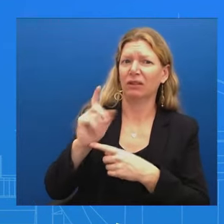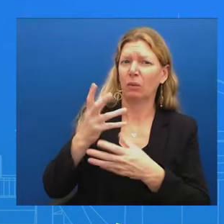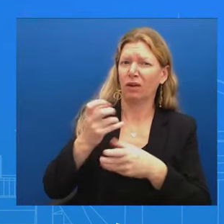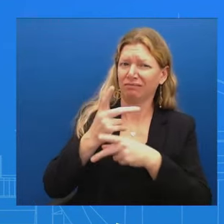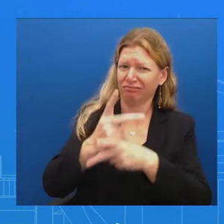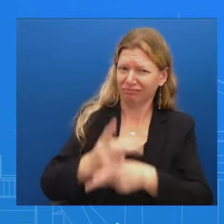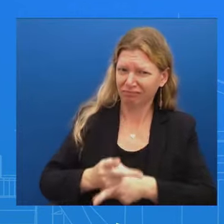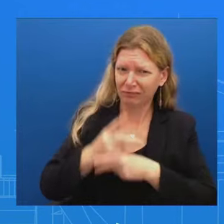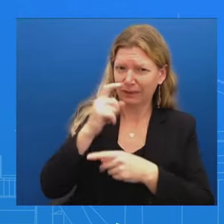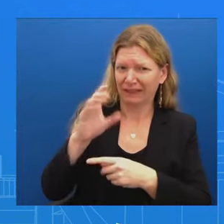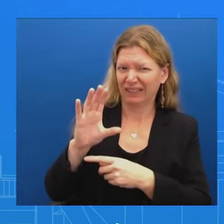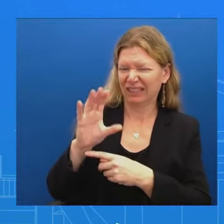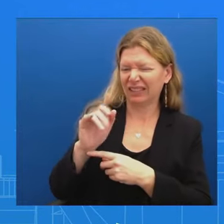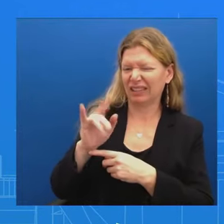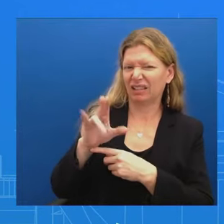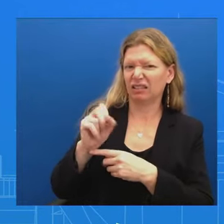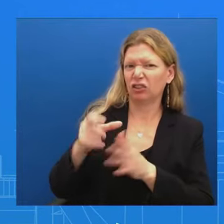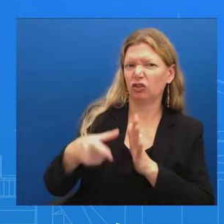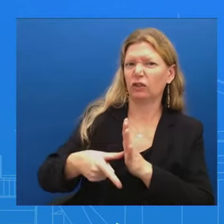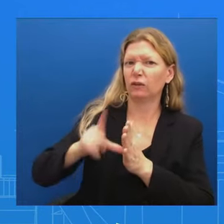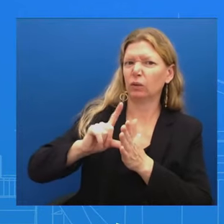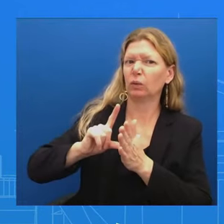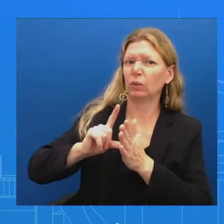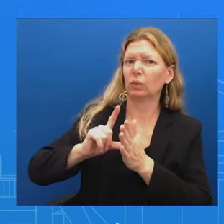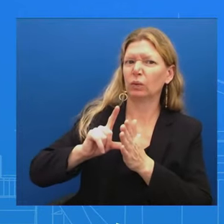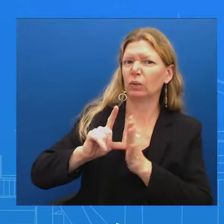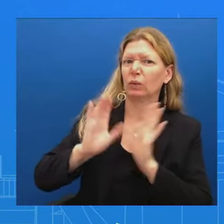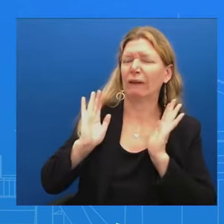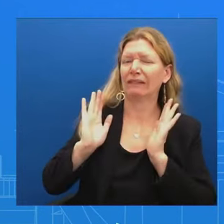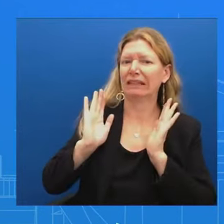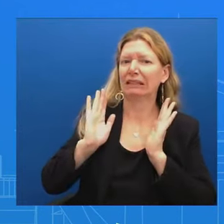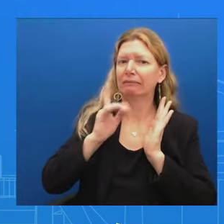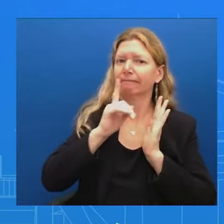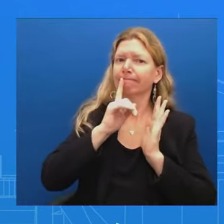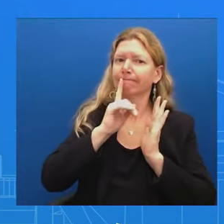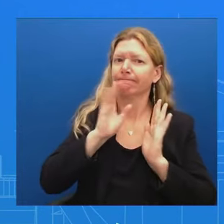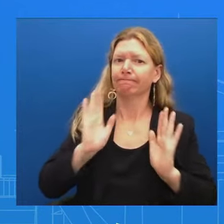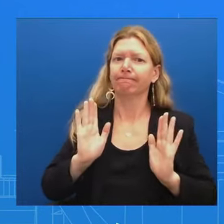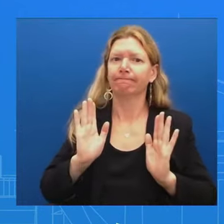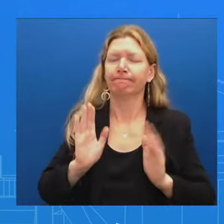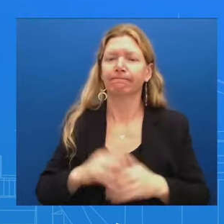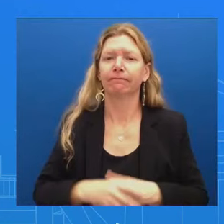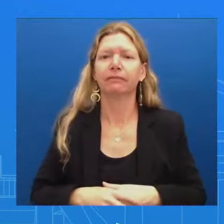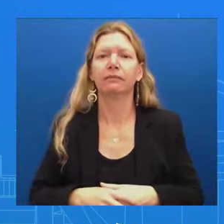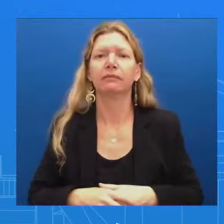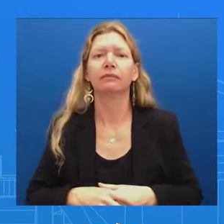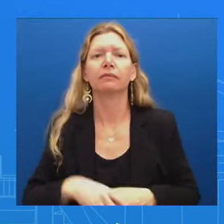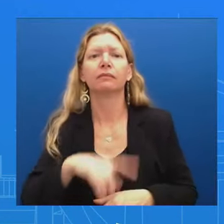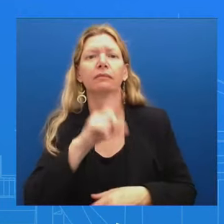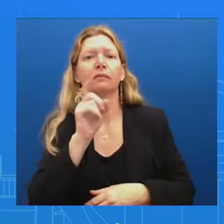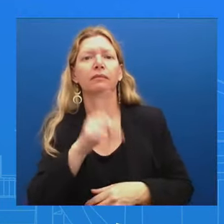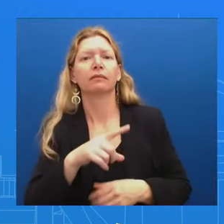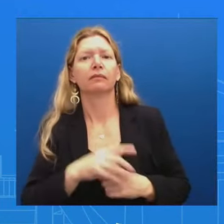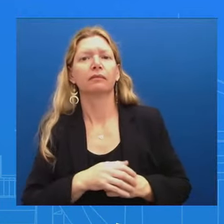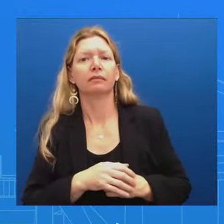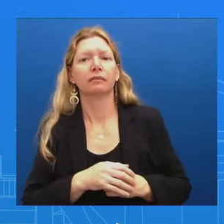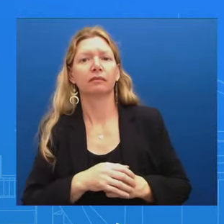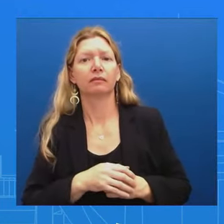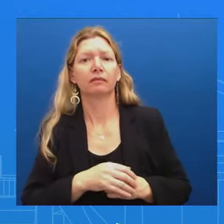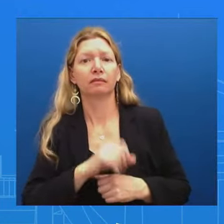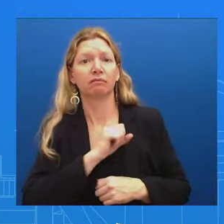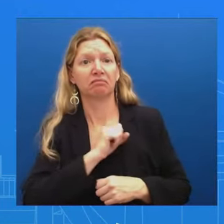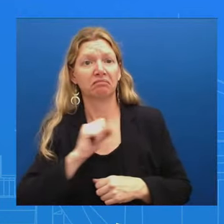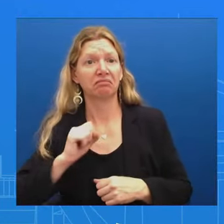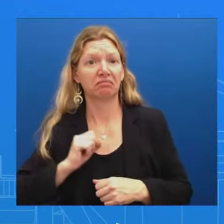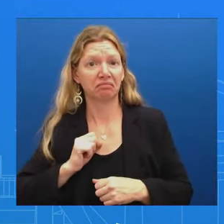So obviously just not going to comment on specific cases Separately, the Senate is on track to pass the National Security Supplemental this week Still not clear if Speaker Johnson